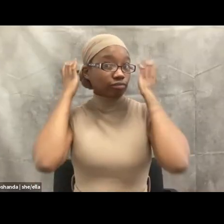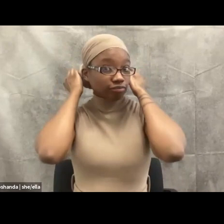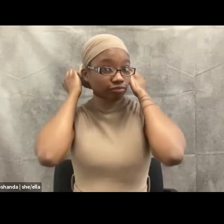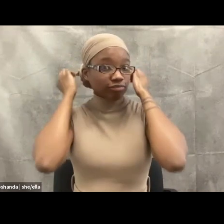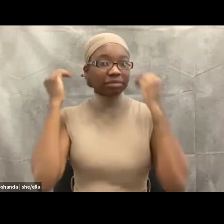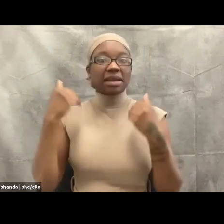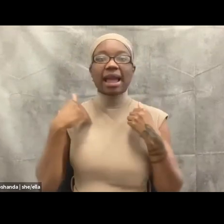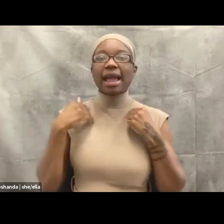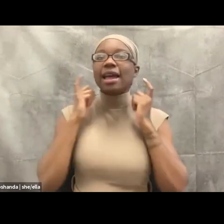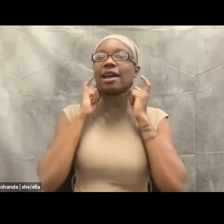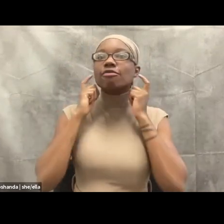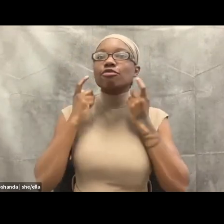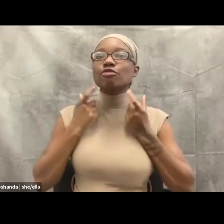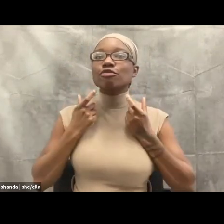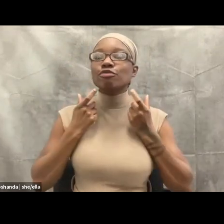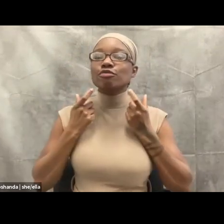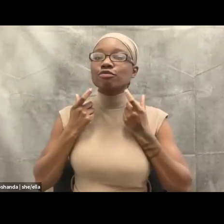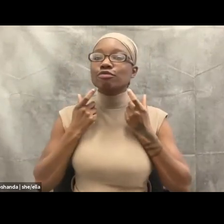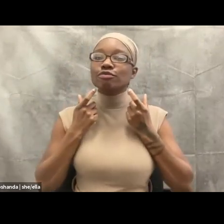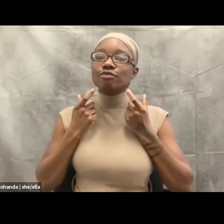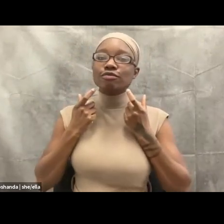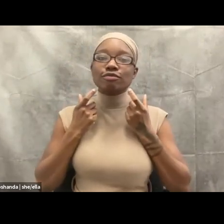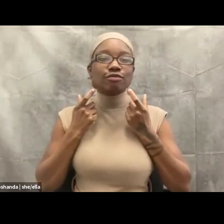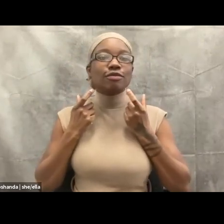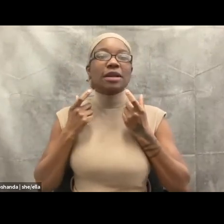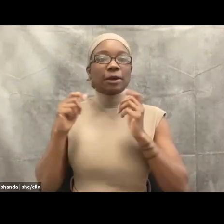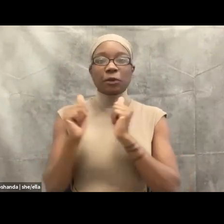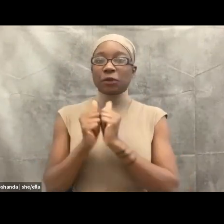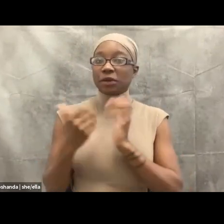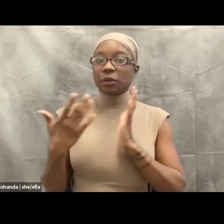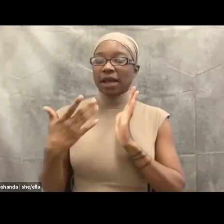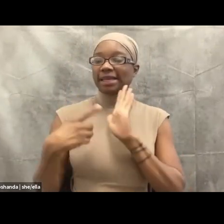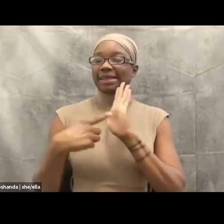dangly round earrings with the Sankofa symbol.